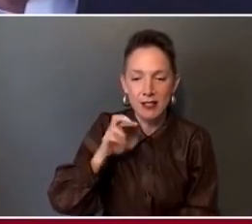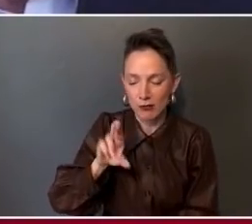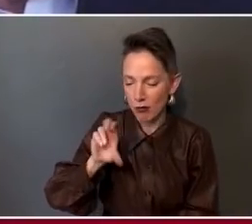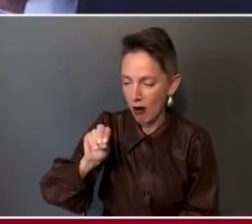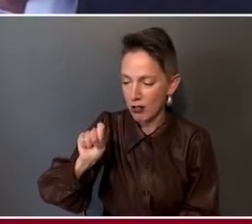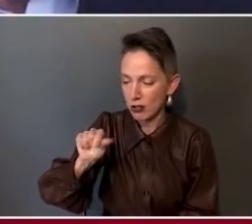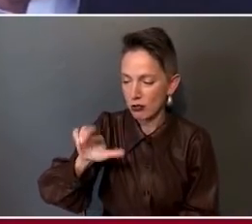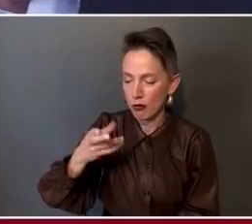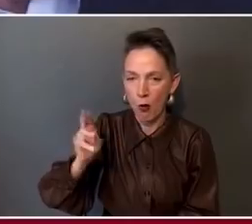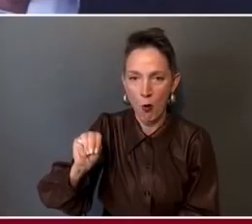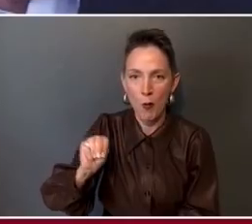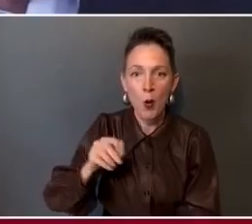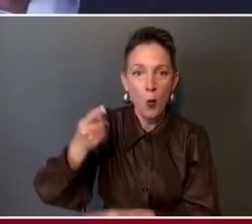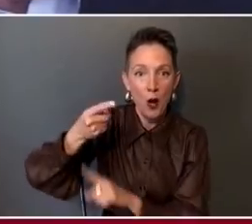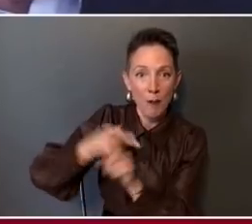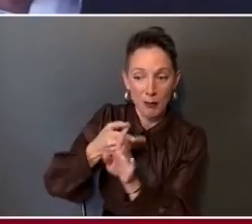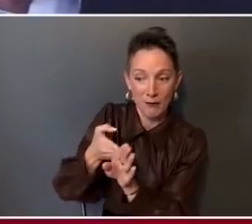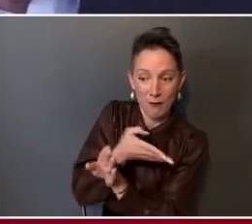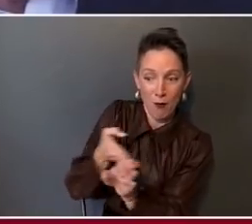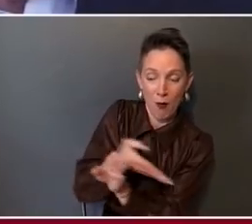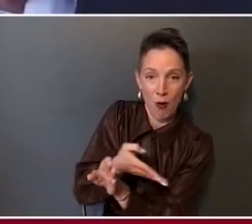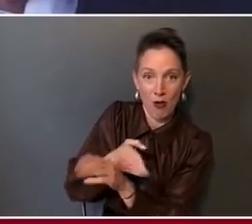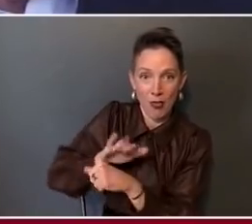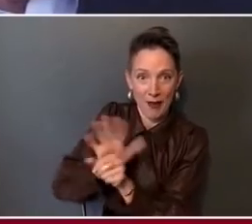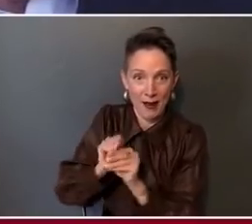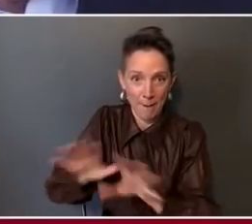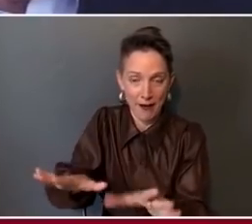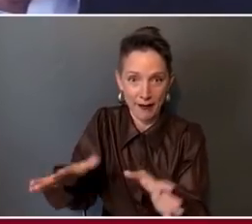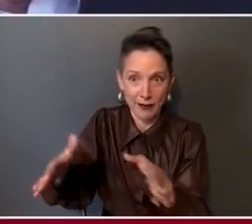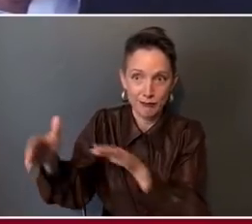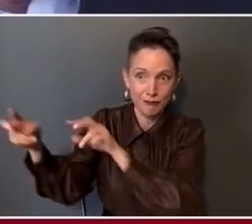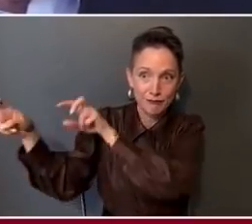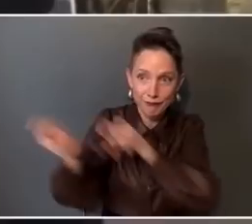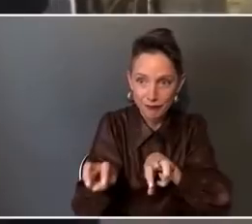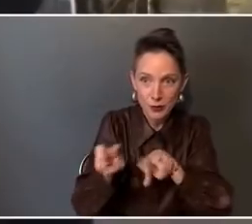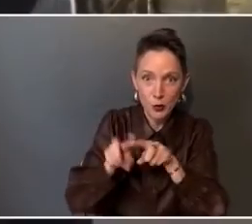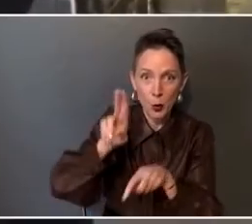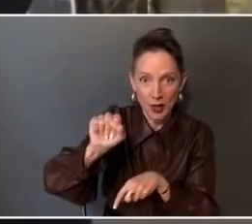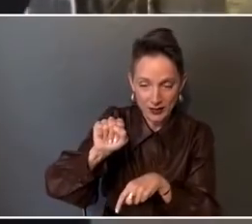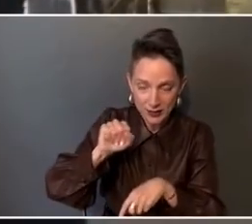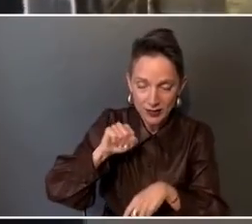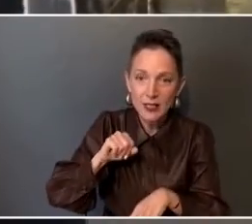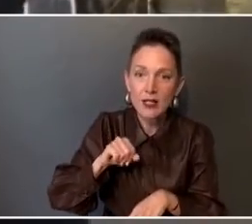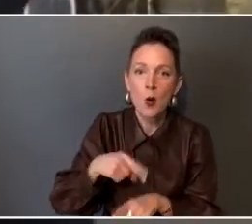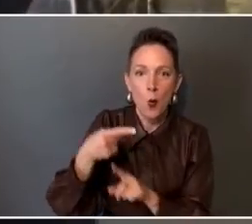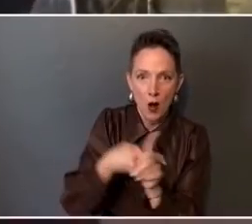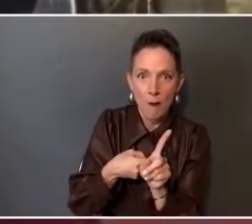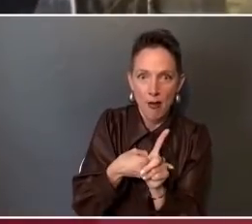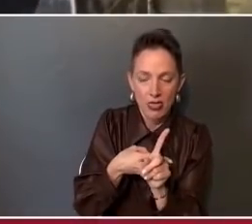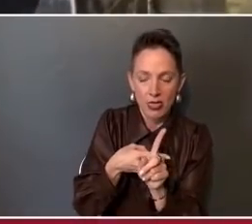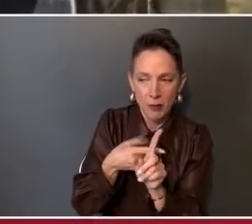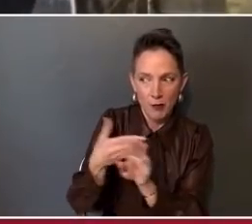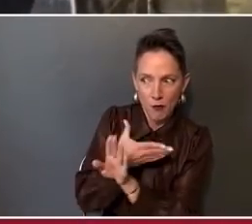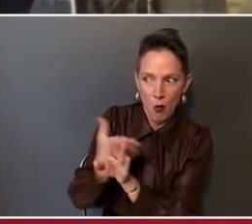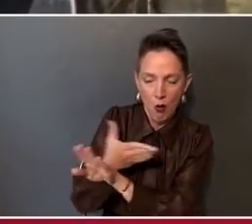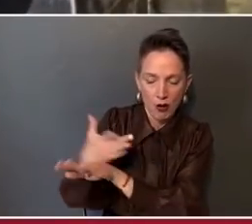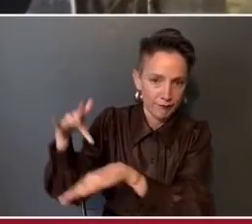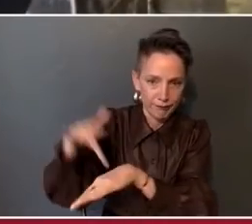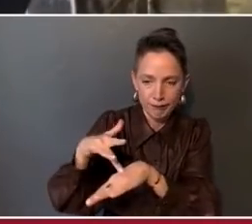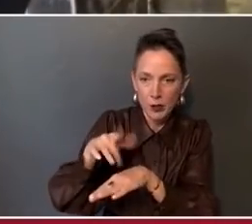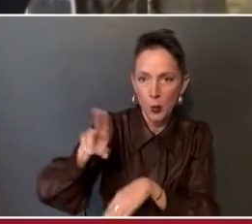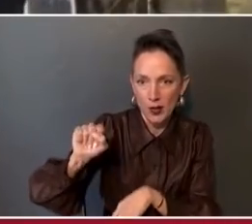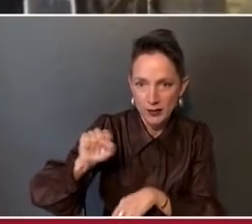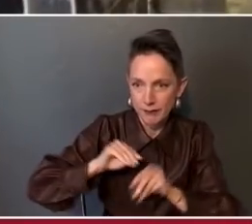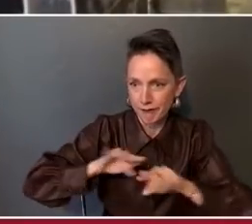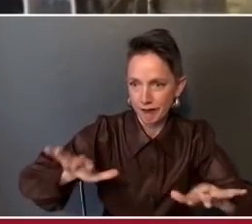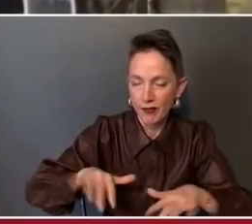about one month before the pandemic came to the U.S., at least one month before we knew it did. And there was